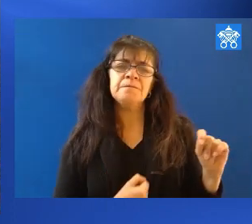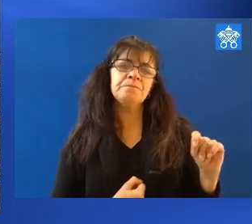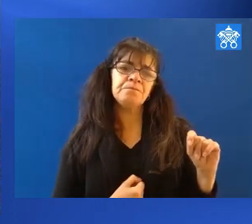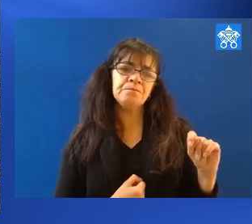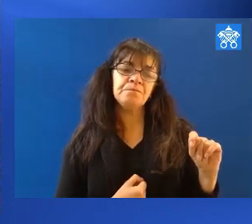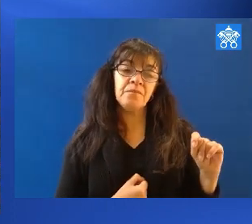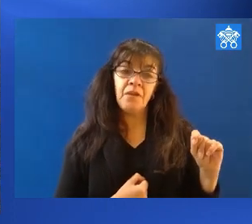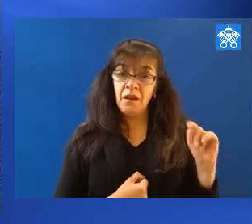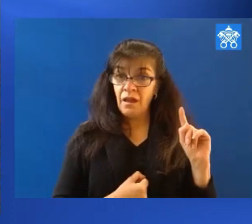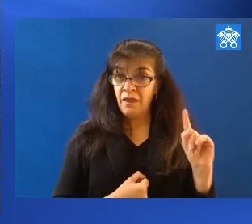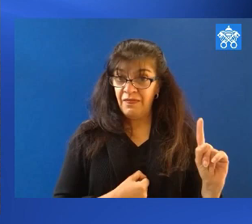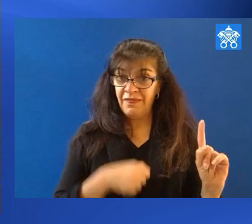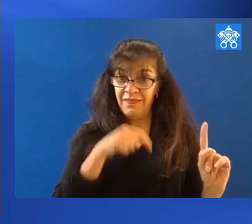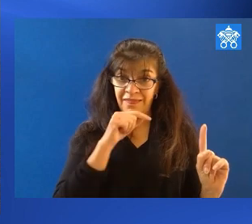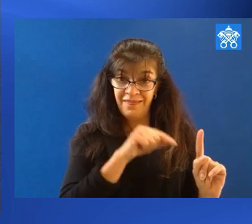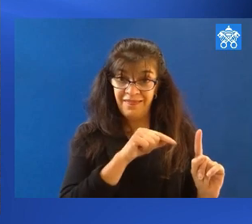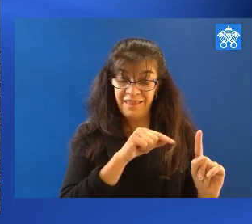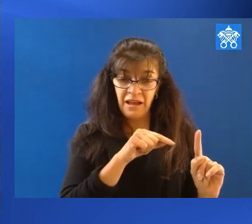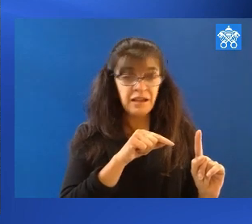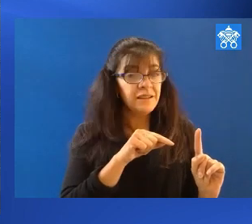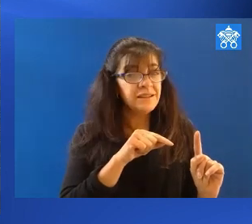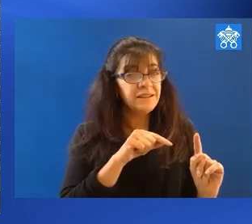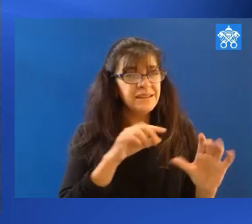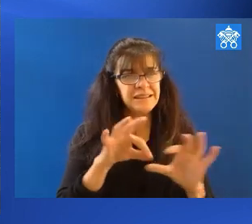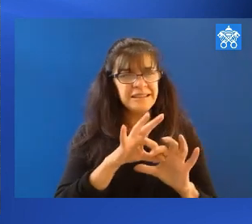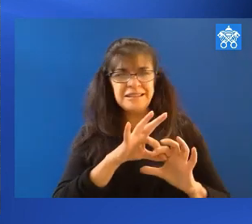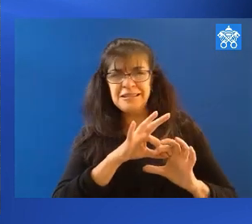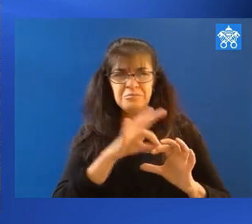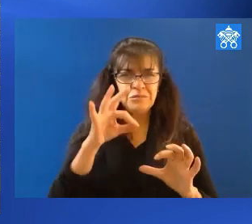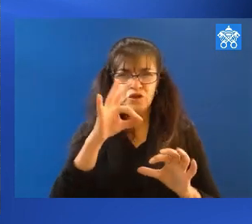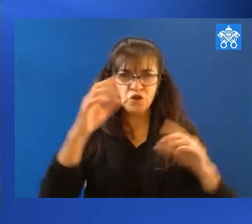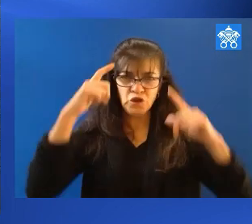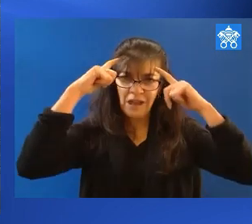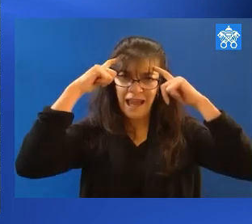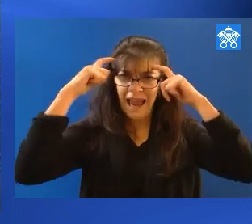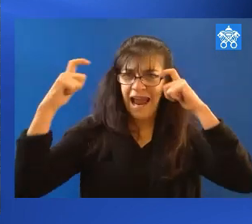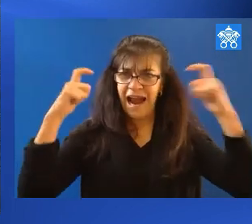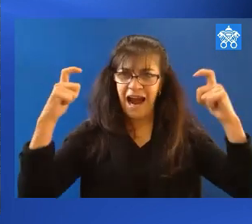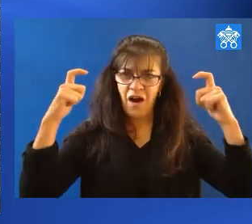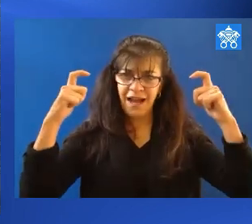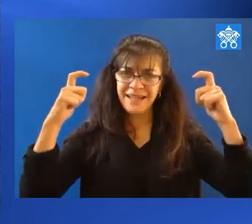Because this is what spiritual arrogance does.